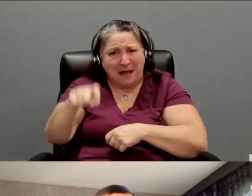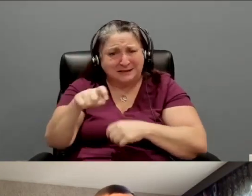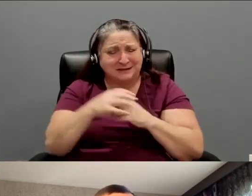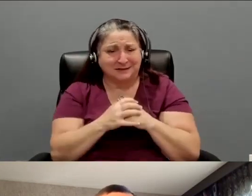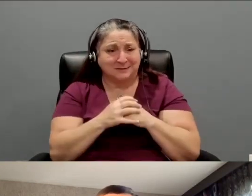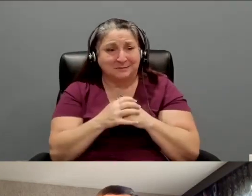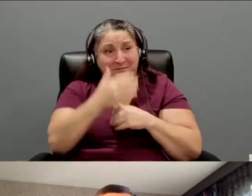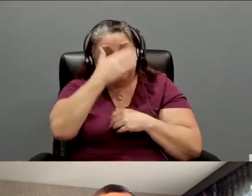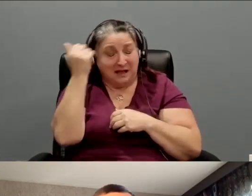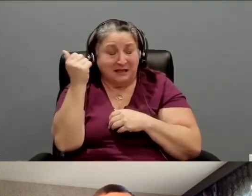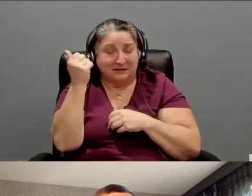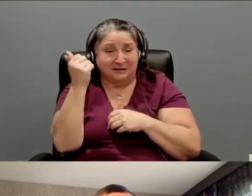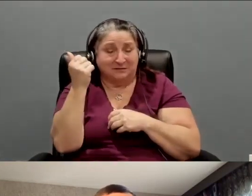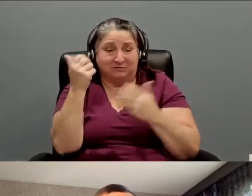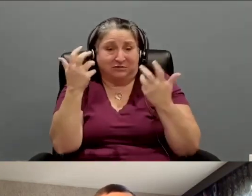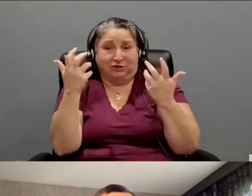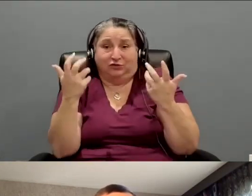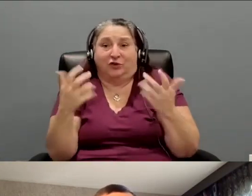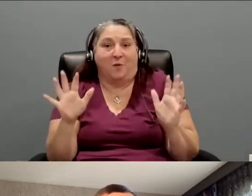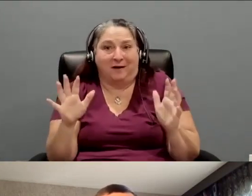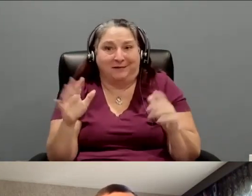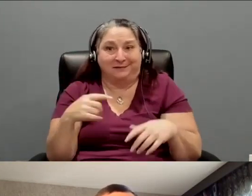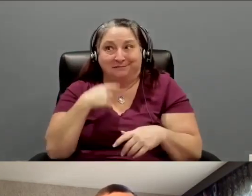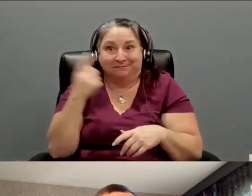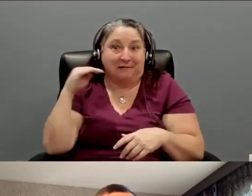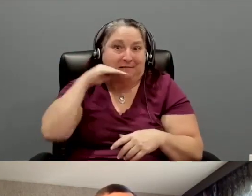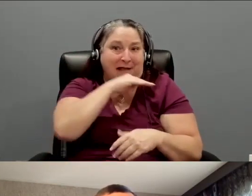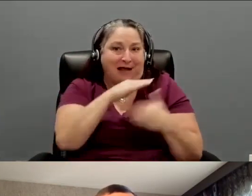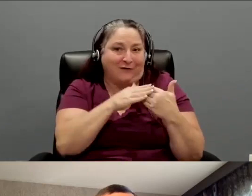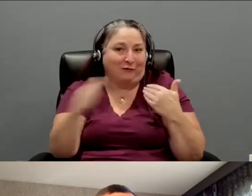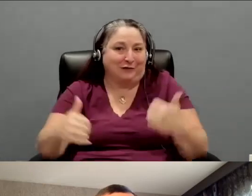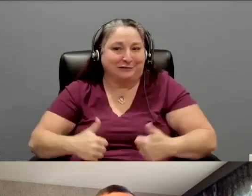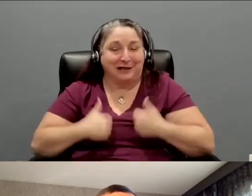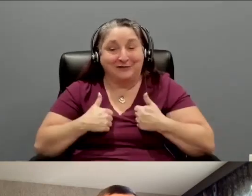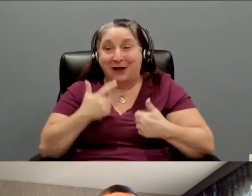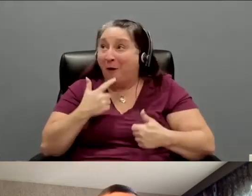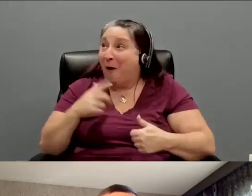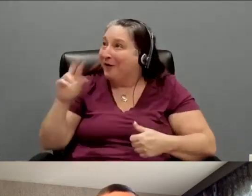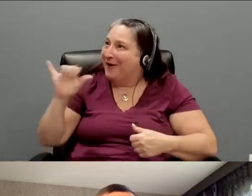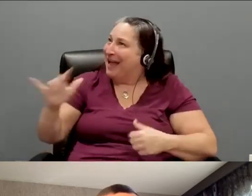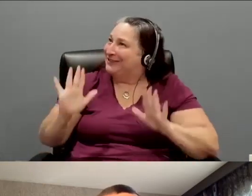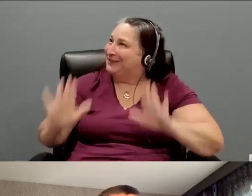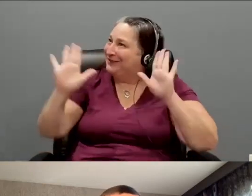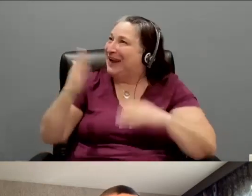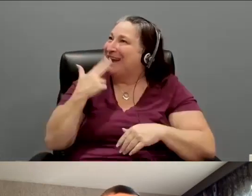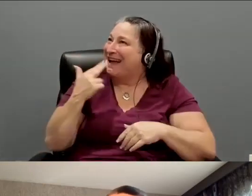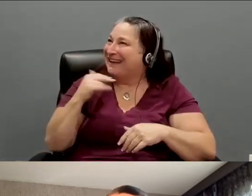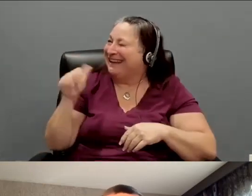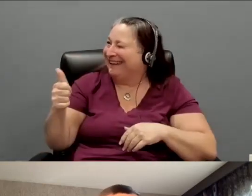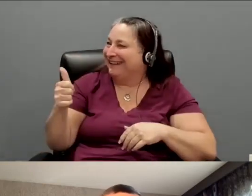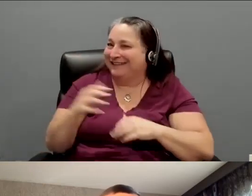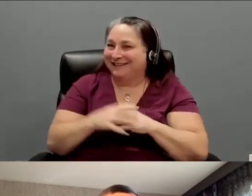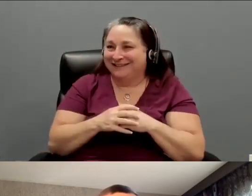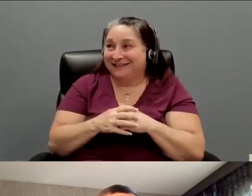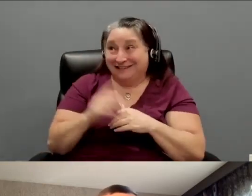know, because if you're, you don't want to have to lie to him for the rest of your life and say, Oh, no, that's really great, honey. That's, that's a